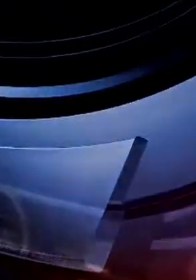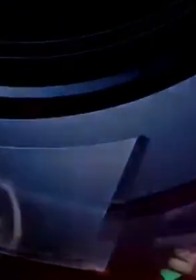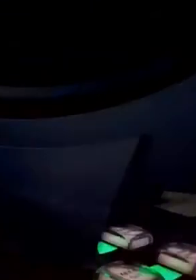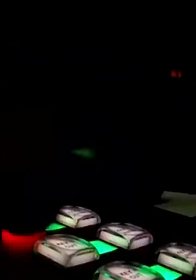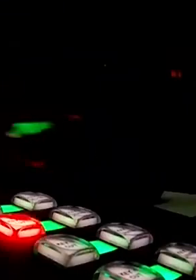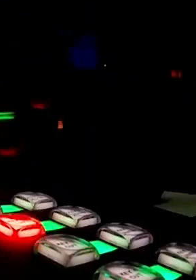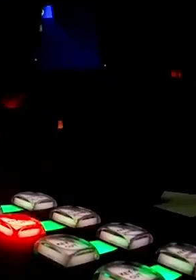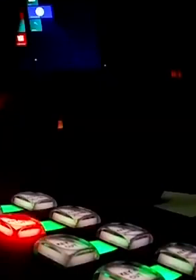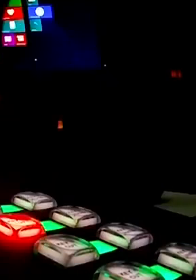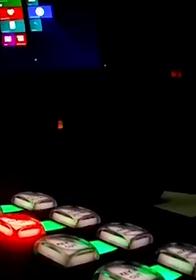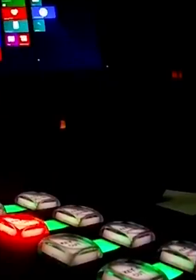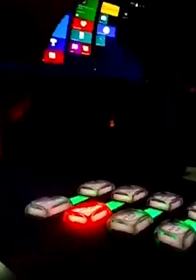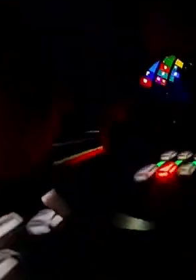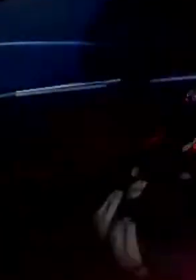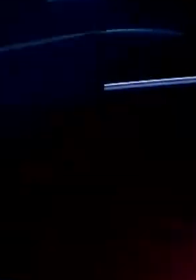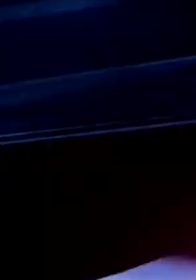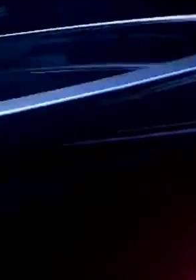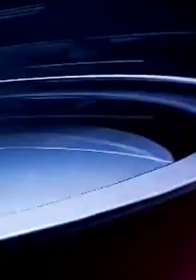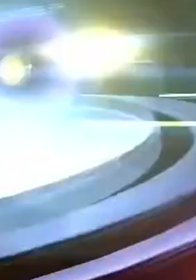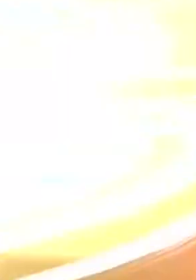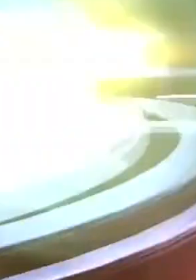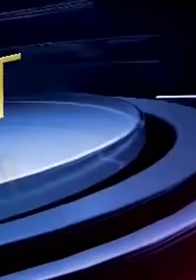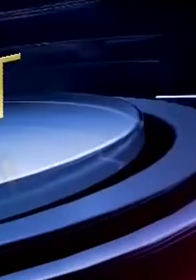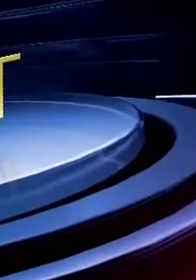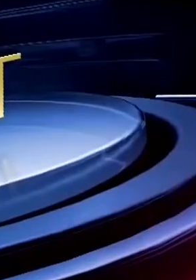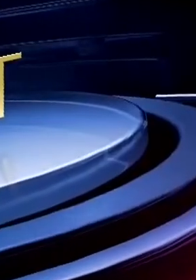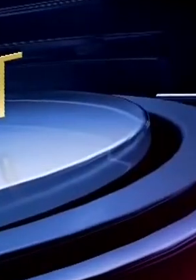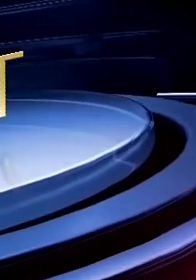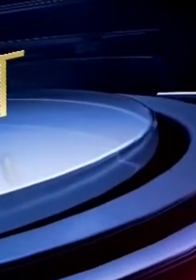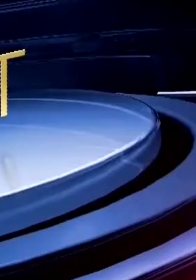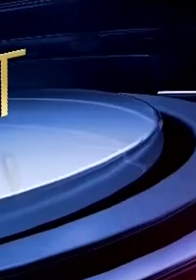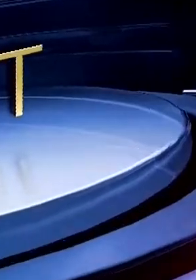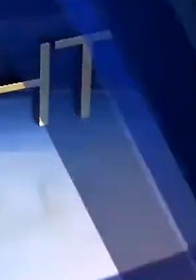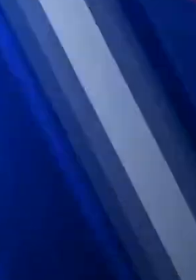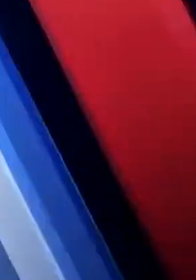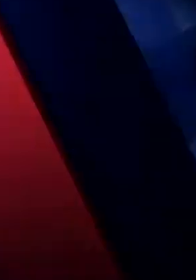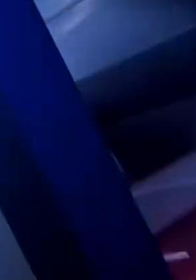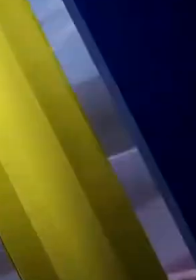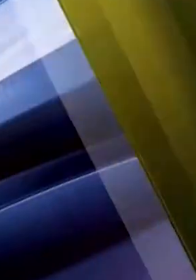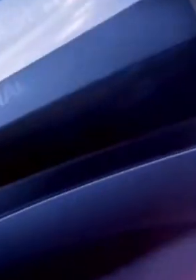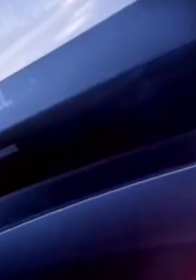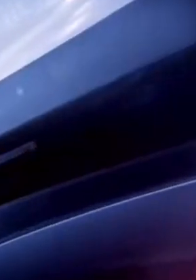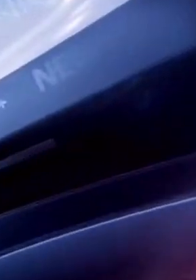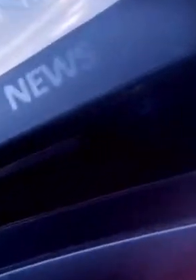our studios in the pines in Michael this is CBC Newsnight starting now.